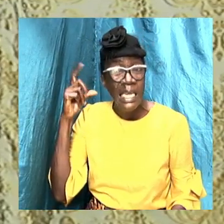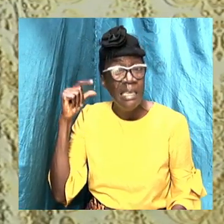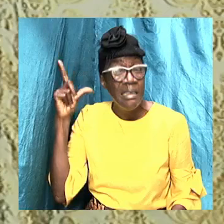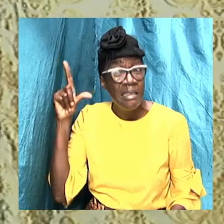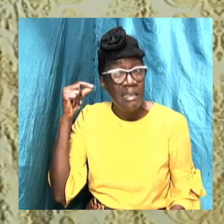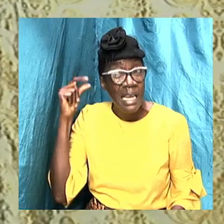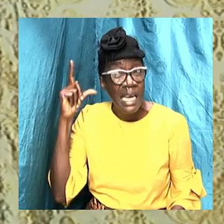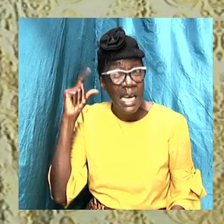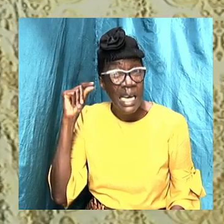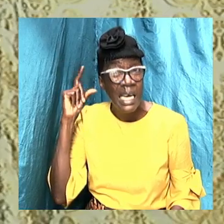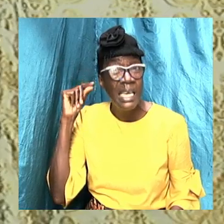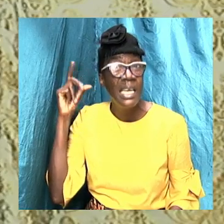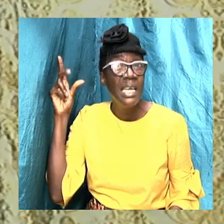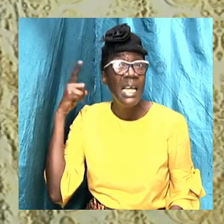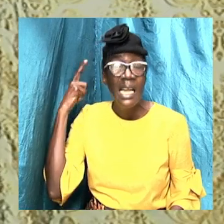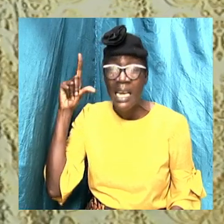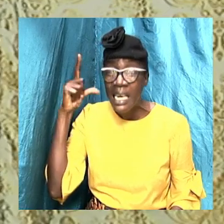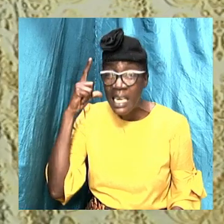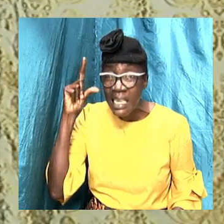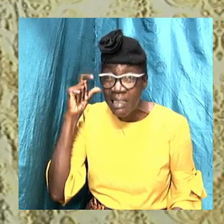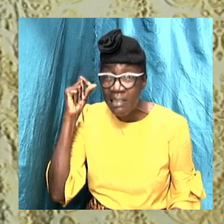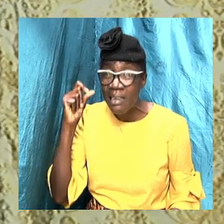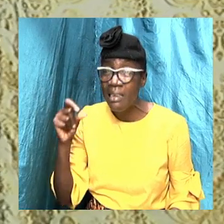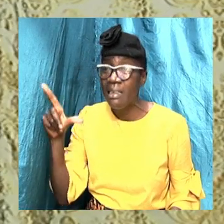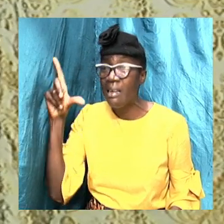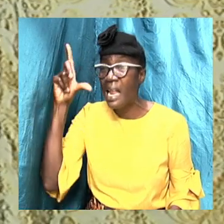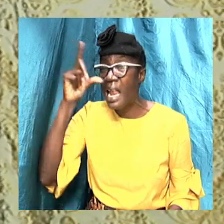teachers and false preachers have to say.